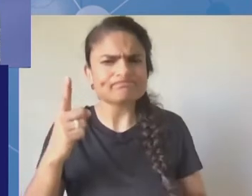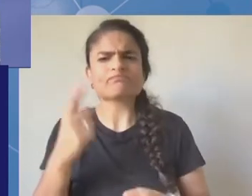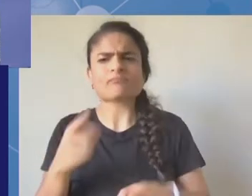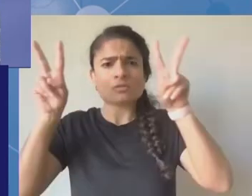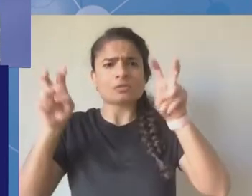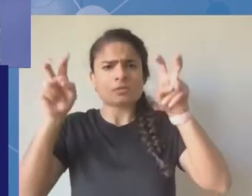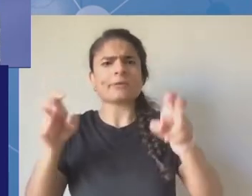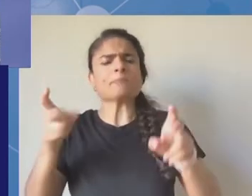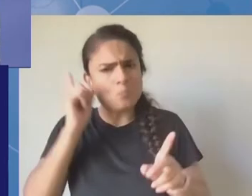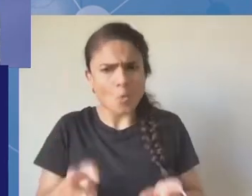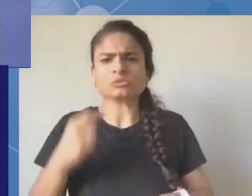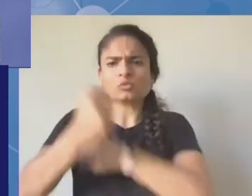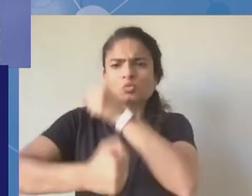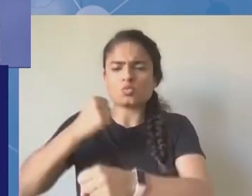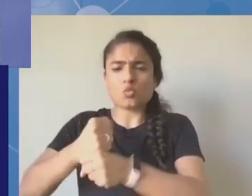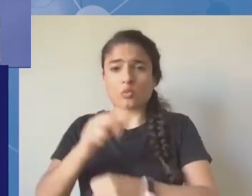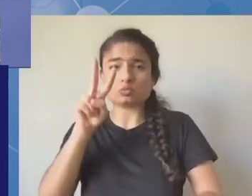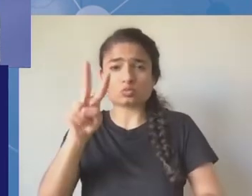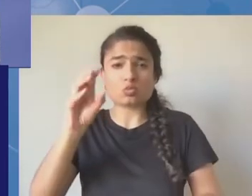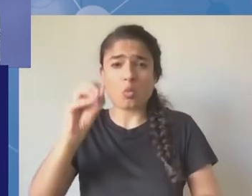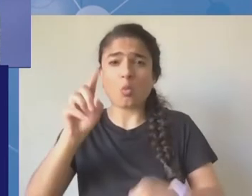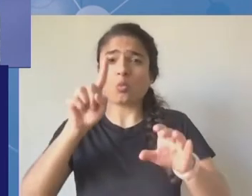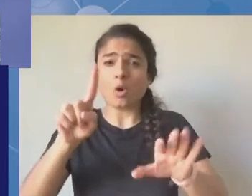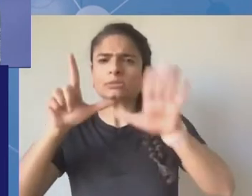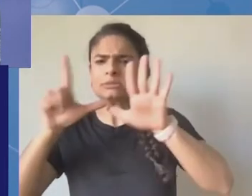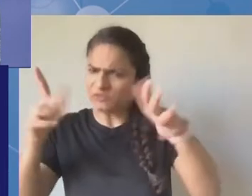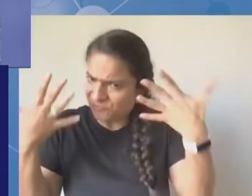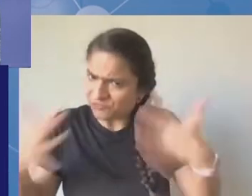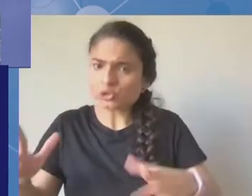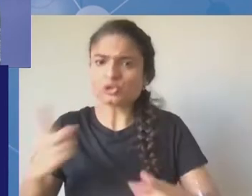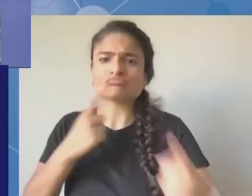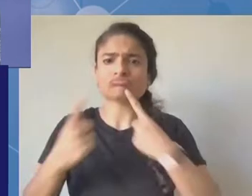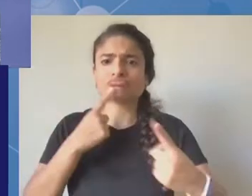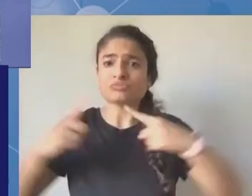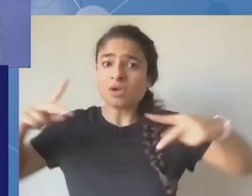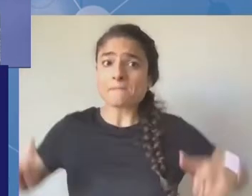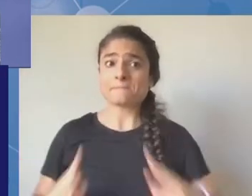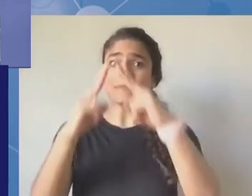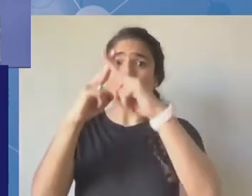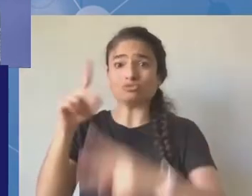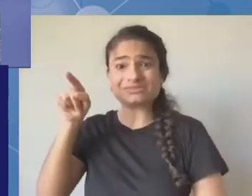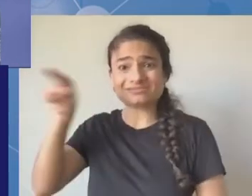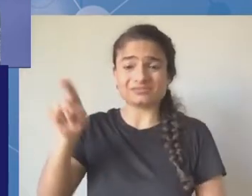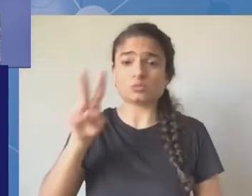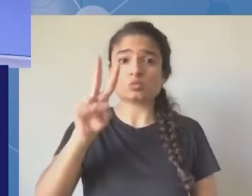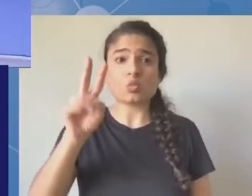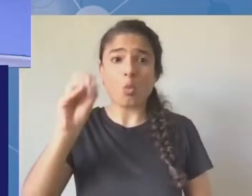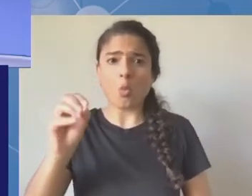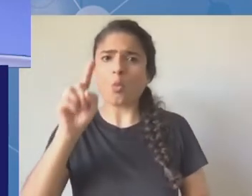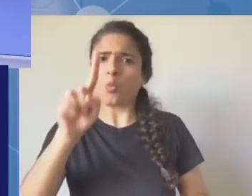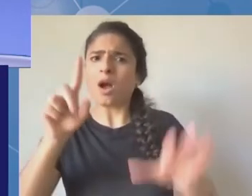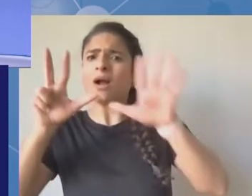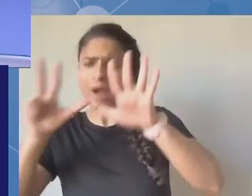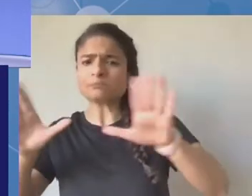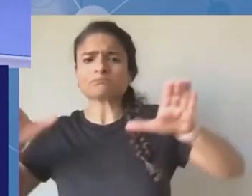not that the IGF has avoided the issue. But thanks for raising. And from Africa, I feel very strongly with you. All right.